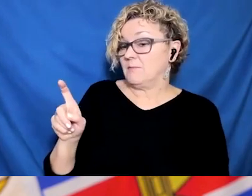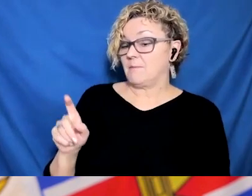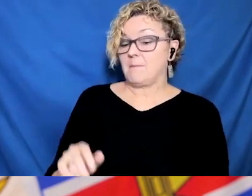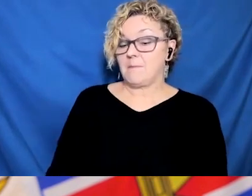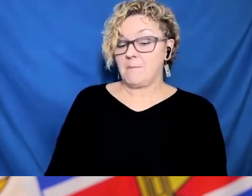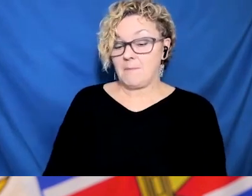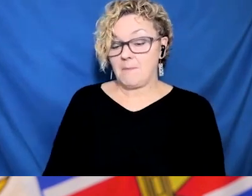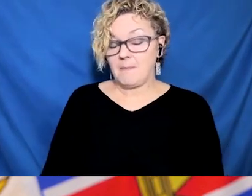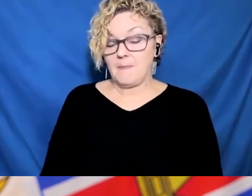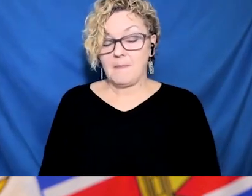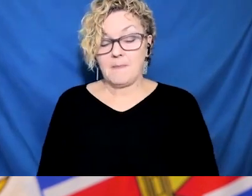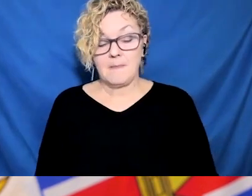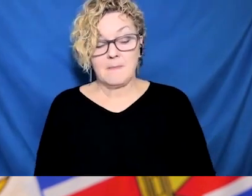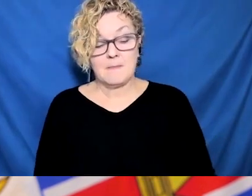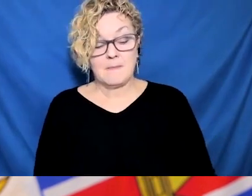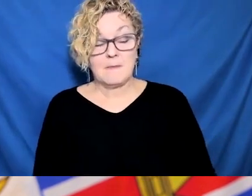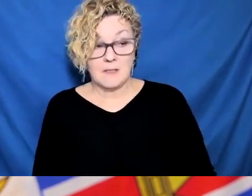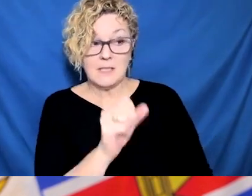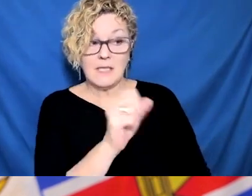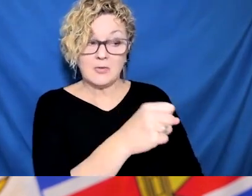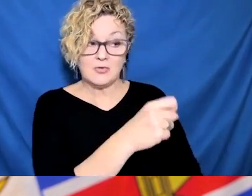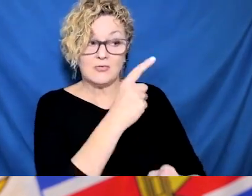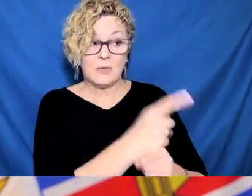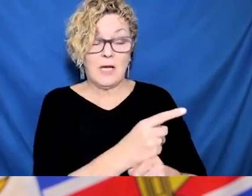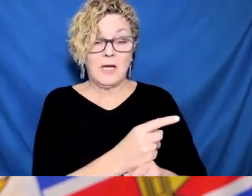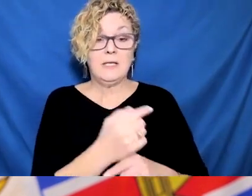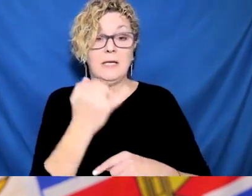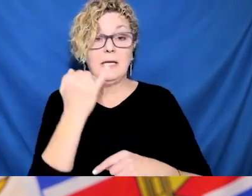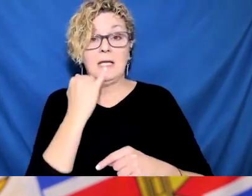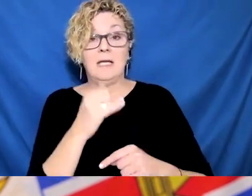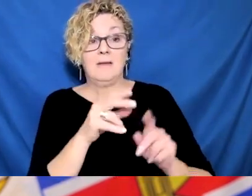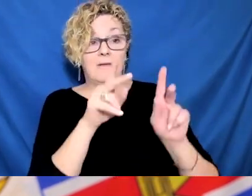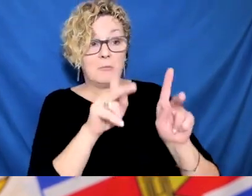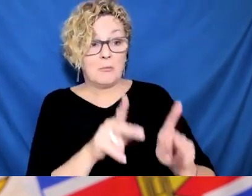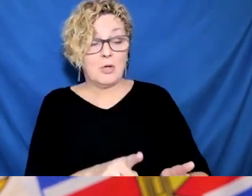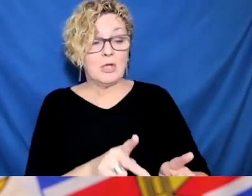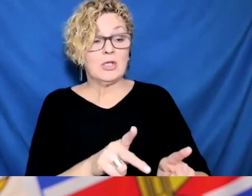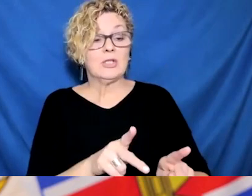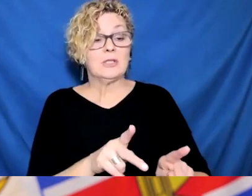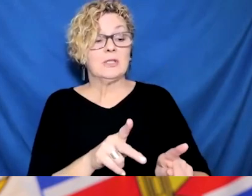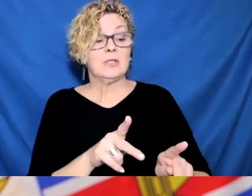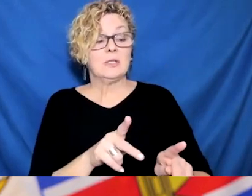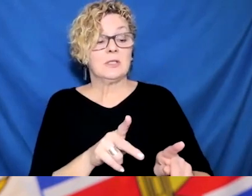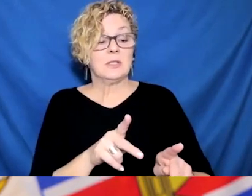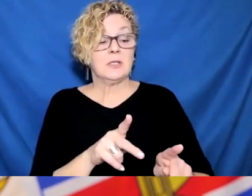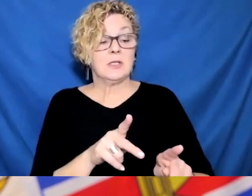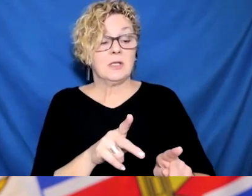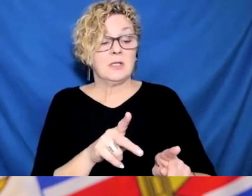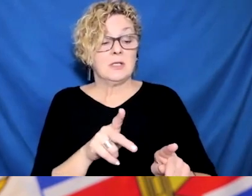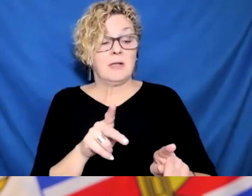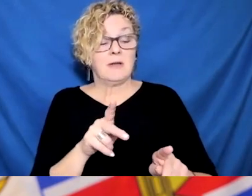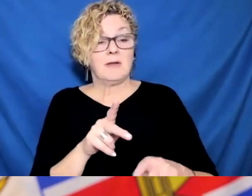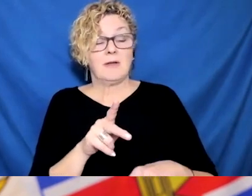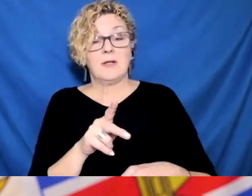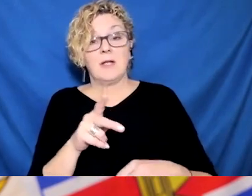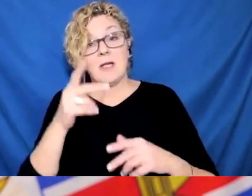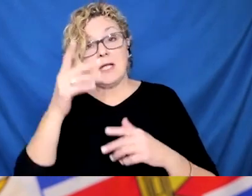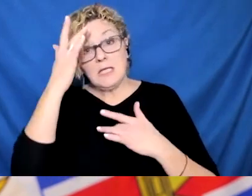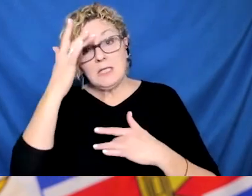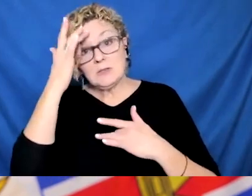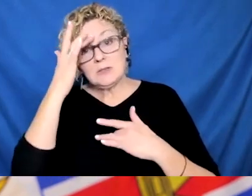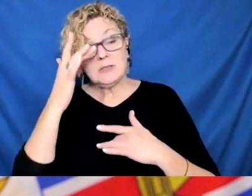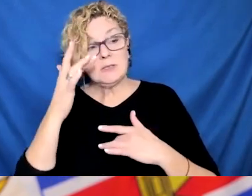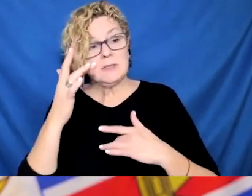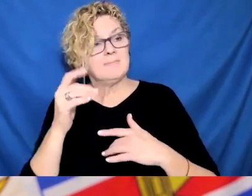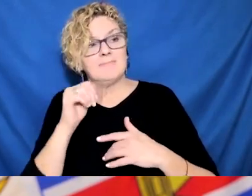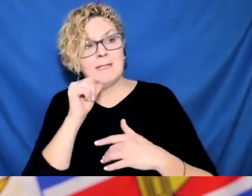getting treatment for ongoing symptoms that may be related to COVID at all. So I would not be concerned about that. And we